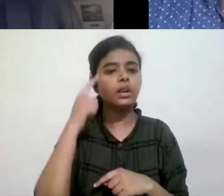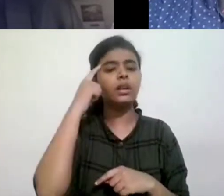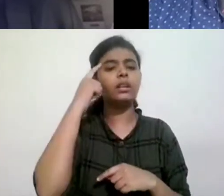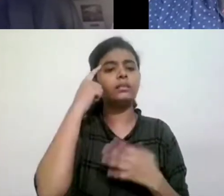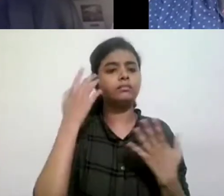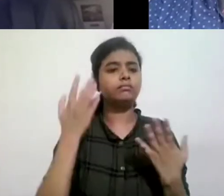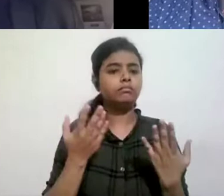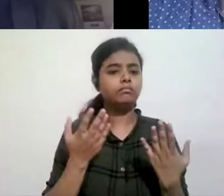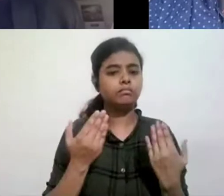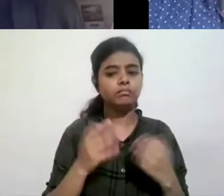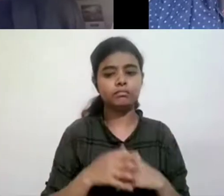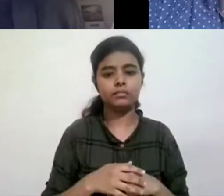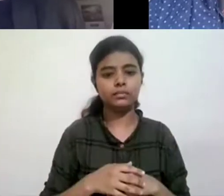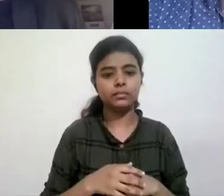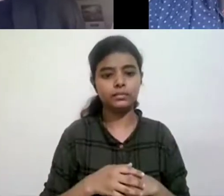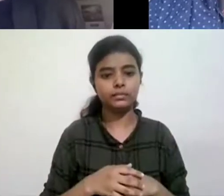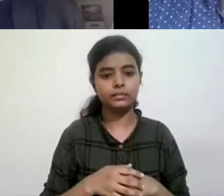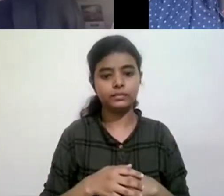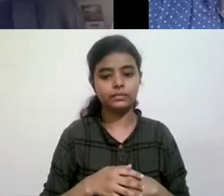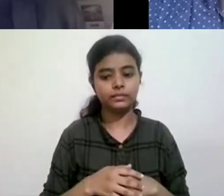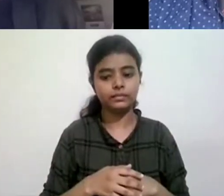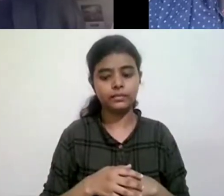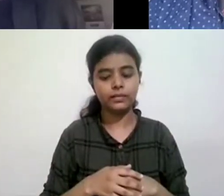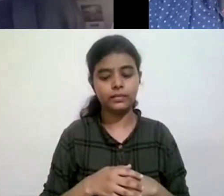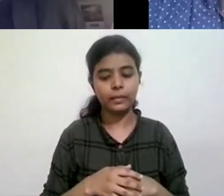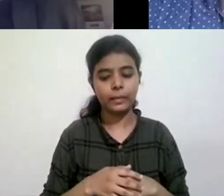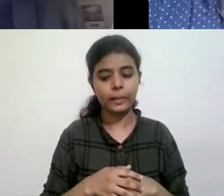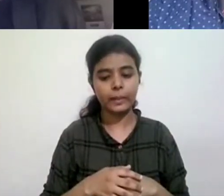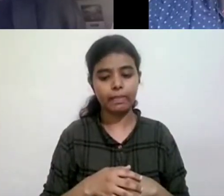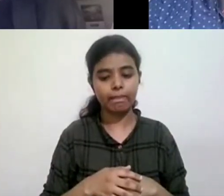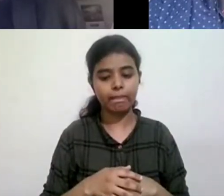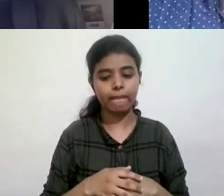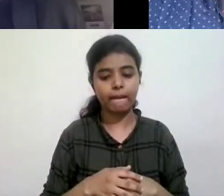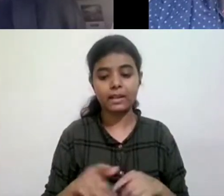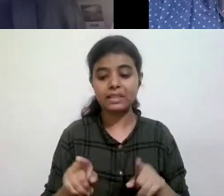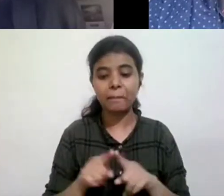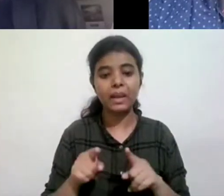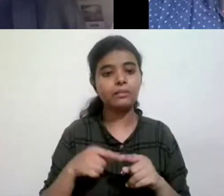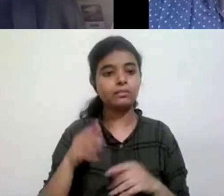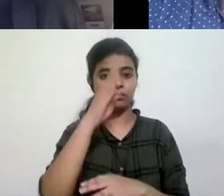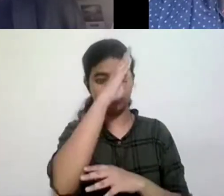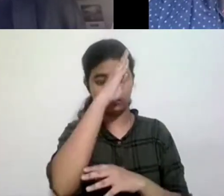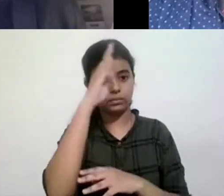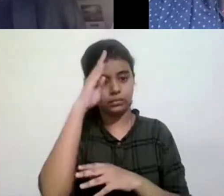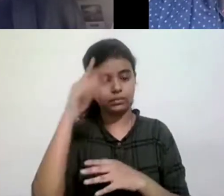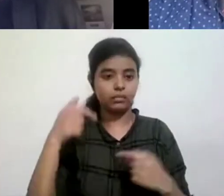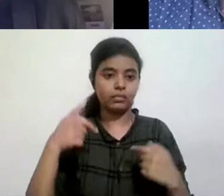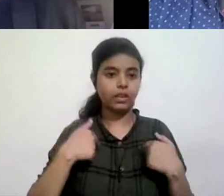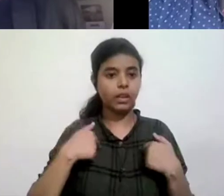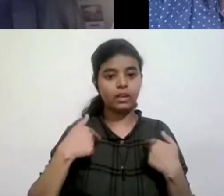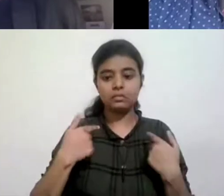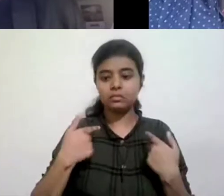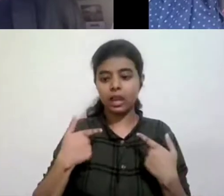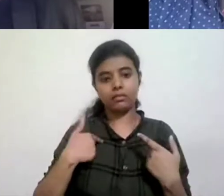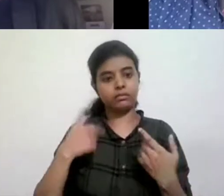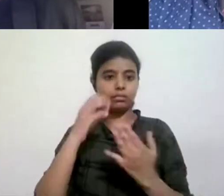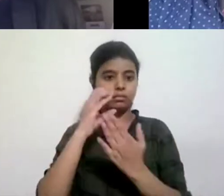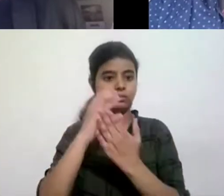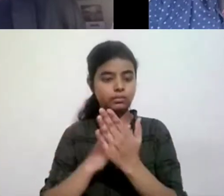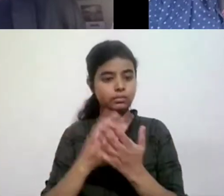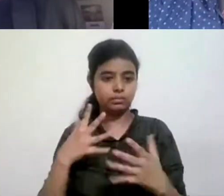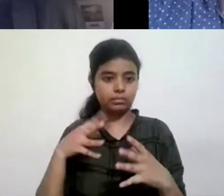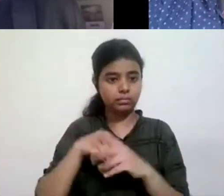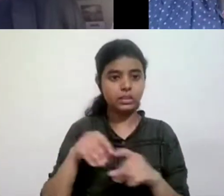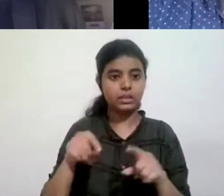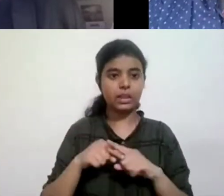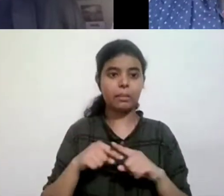far doing academy is liberating for them. Like for me, it is because disability is